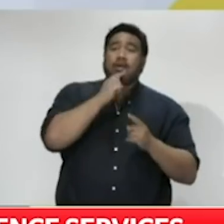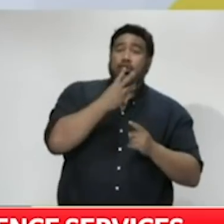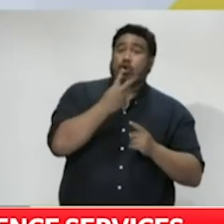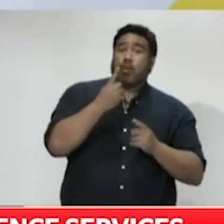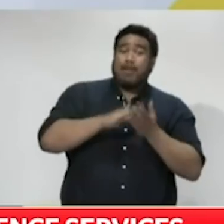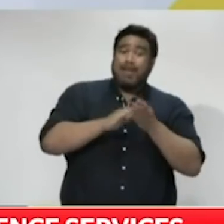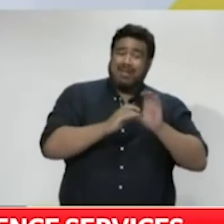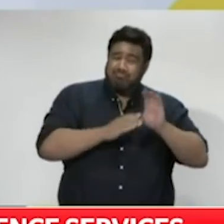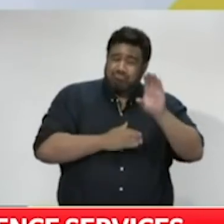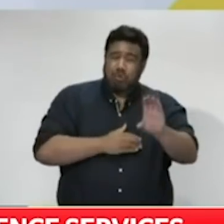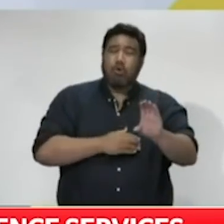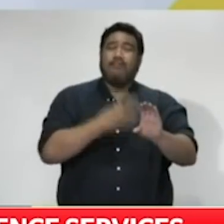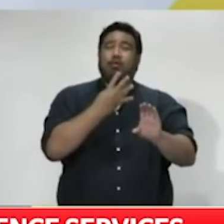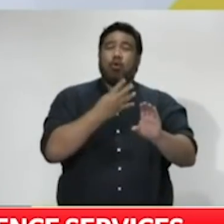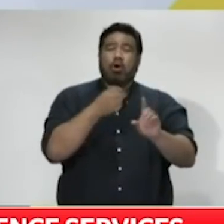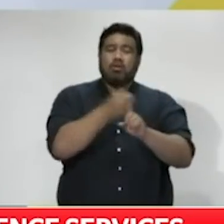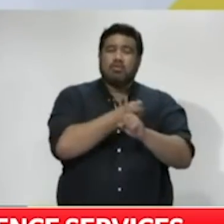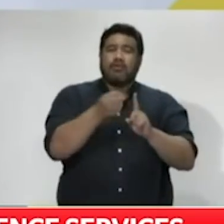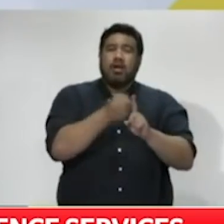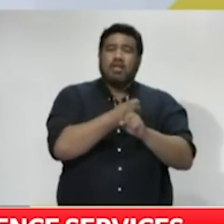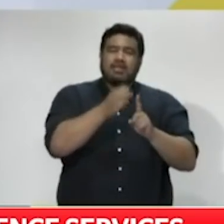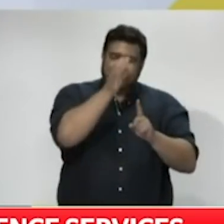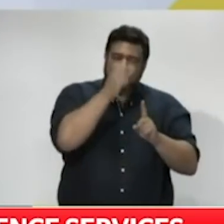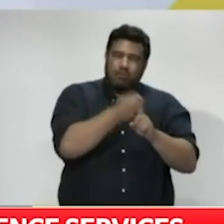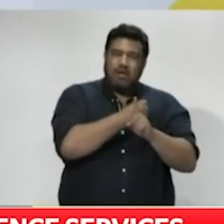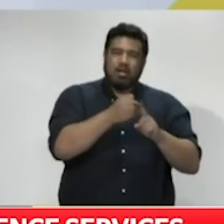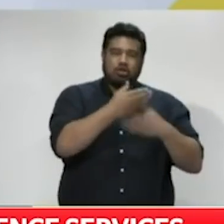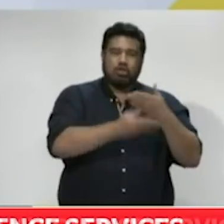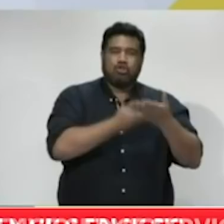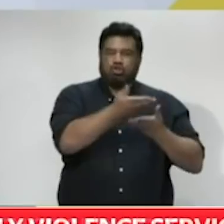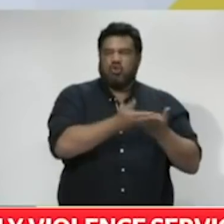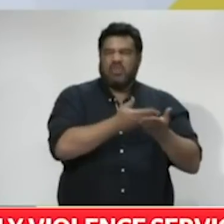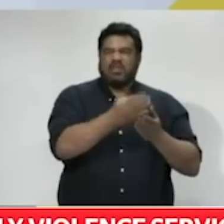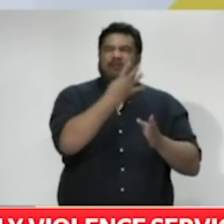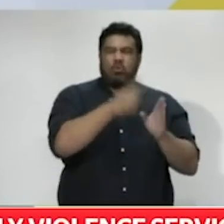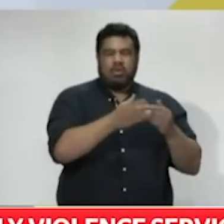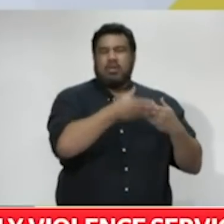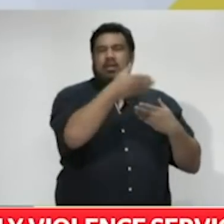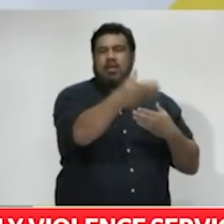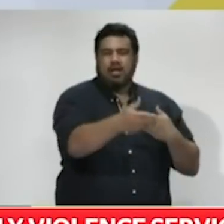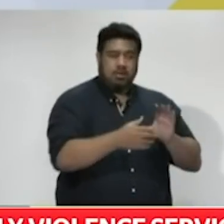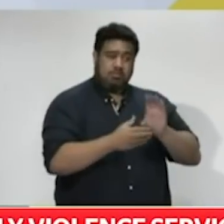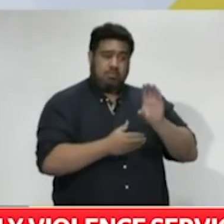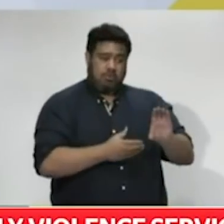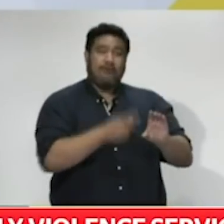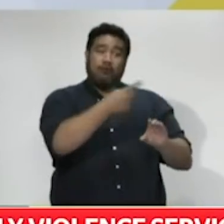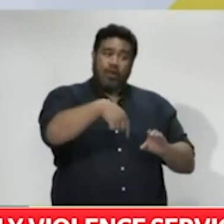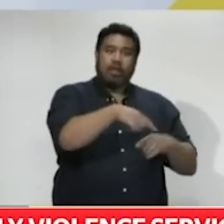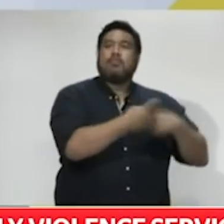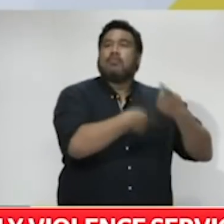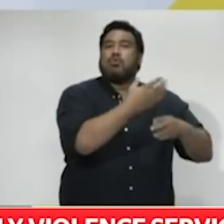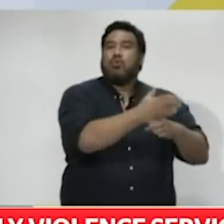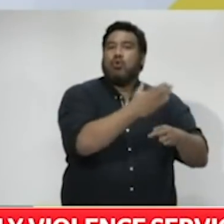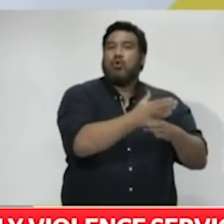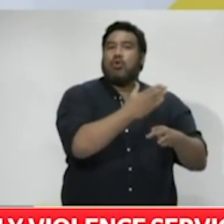years towards sexual violence services, so that's still rolling out, to enable them to do their work instead